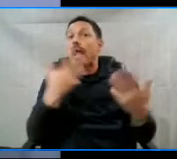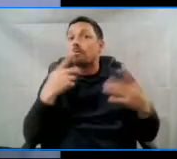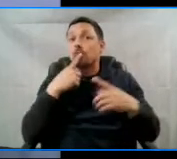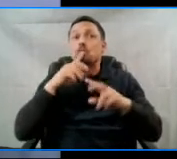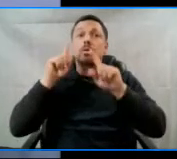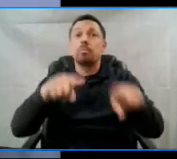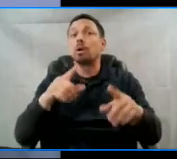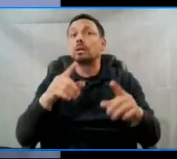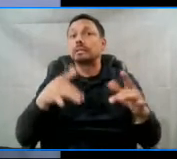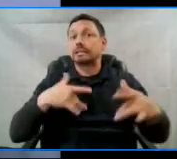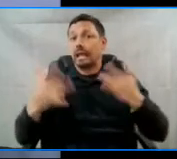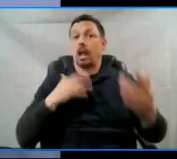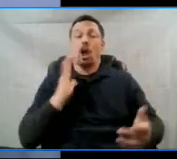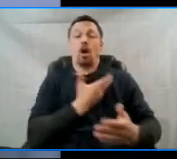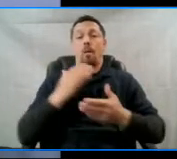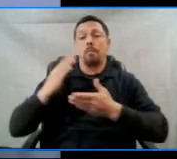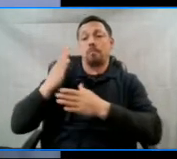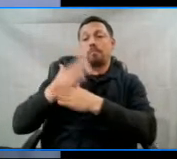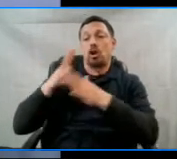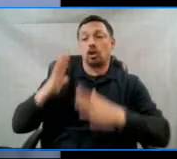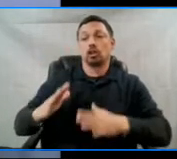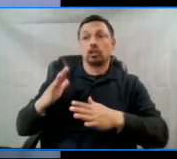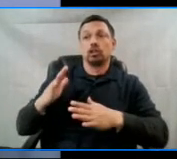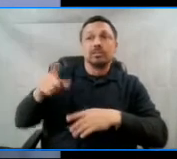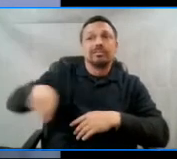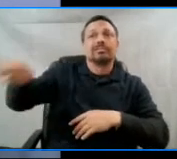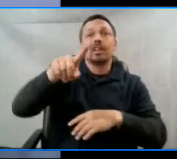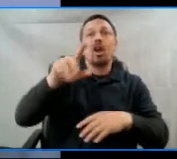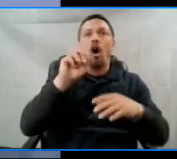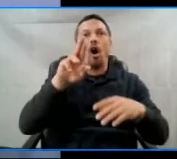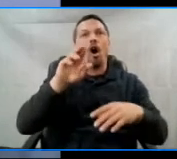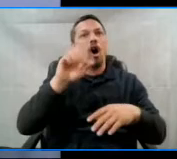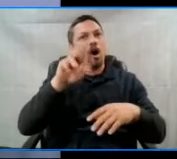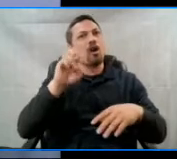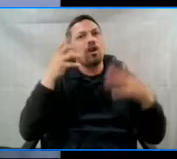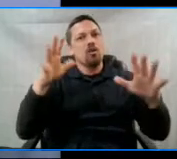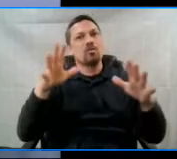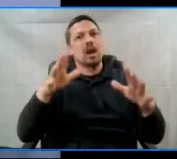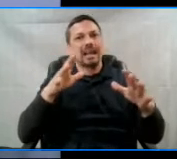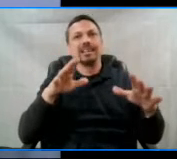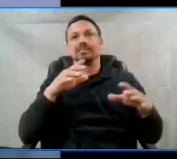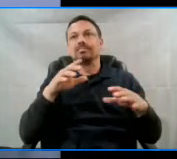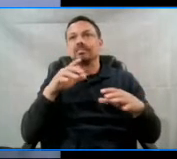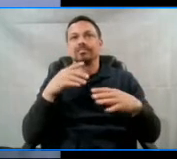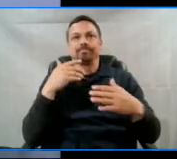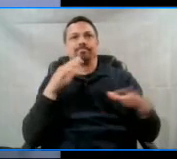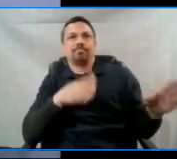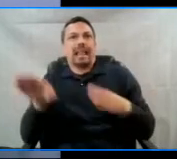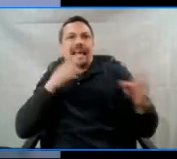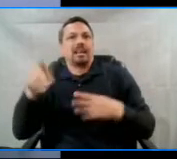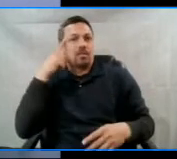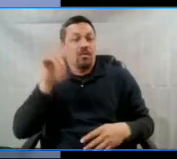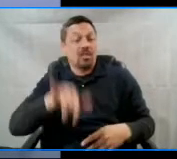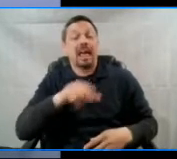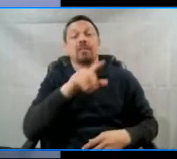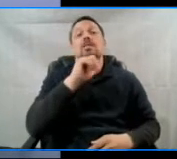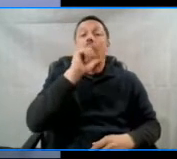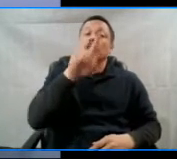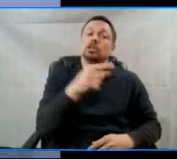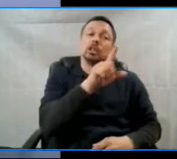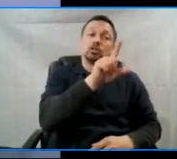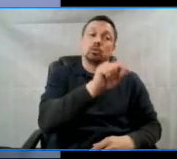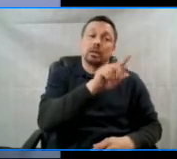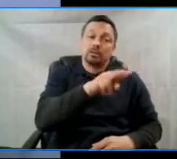partners on the ground are already planning for proactive measures, not just in 2022, but in 2024 and 2026